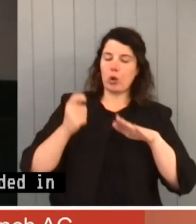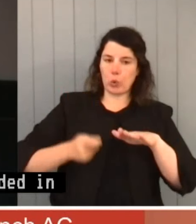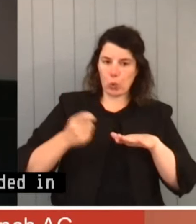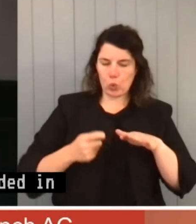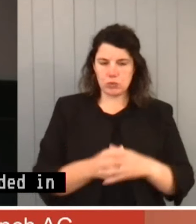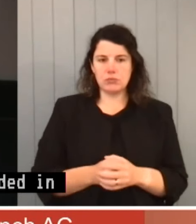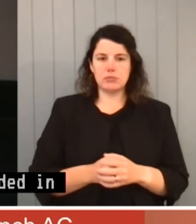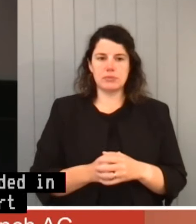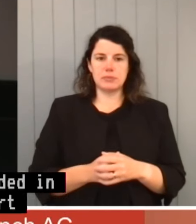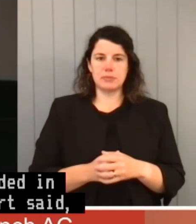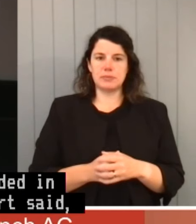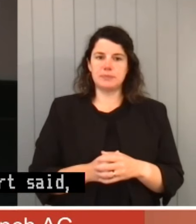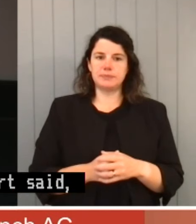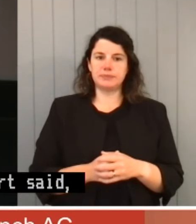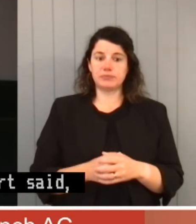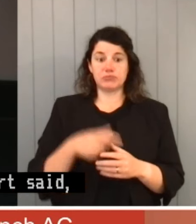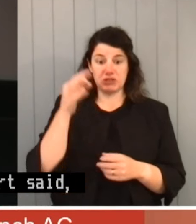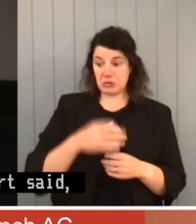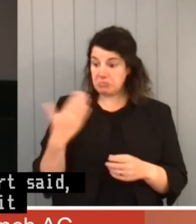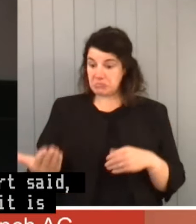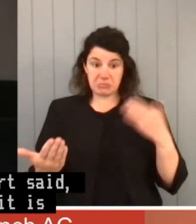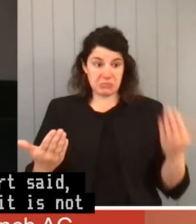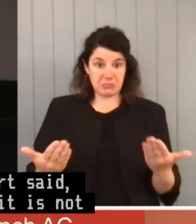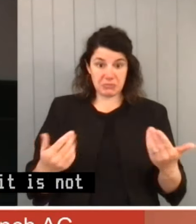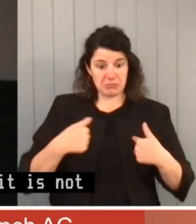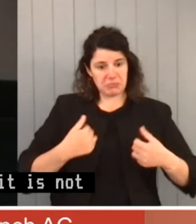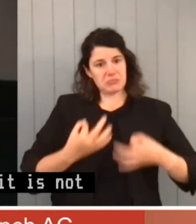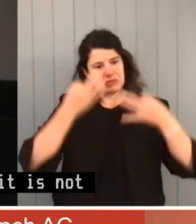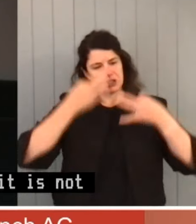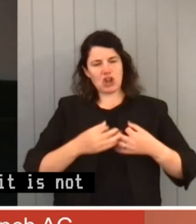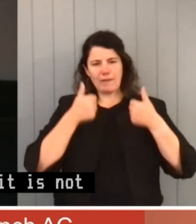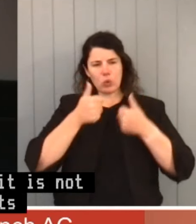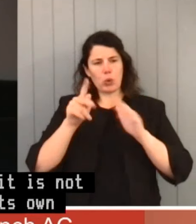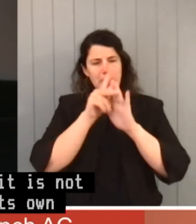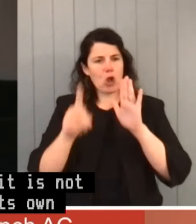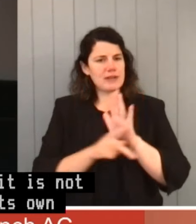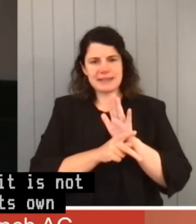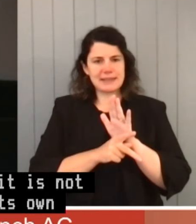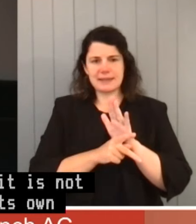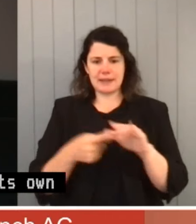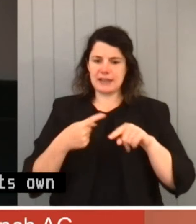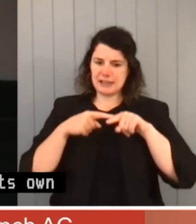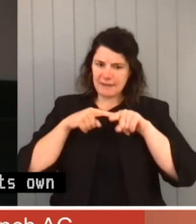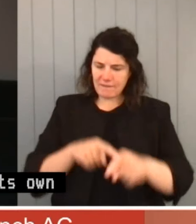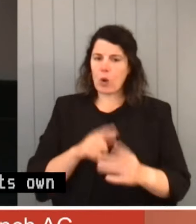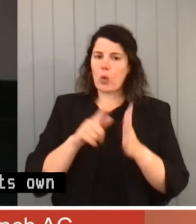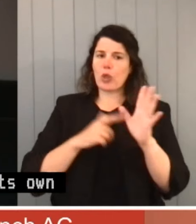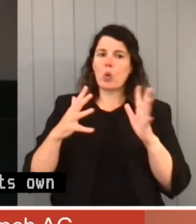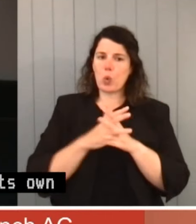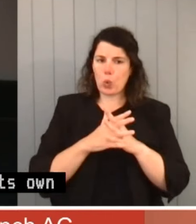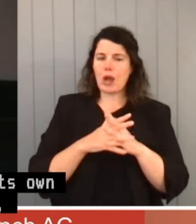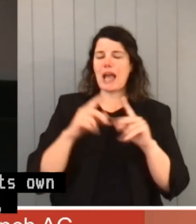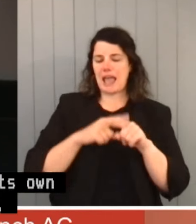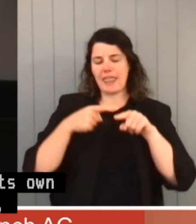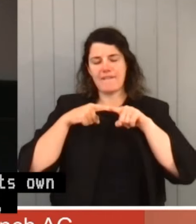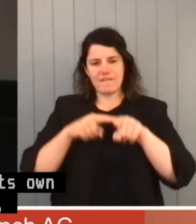it is not for a court to construct its own idea of a desirable policy, impute it to the legislature and then characterize it as